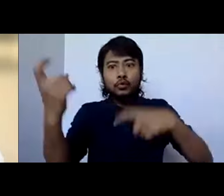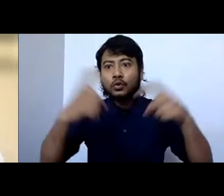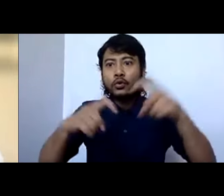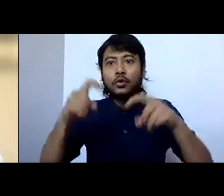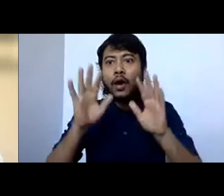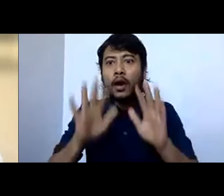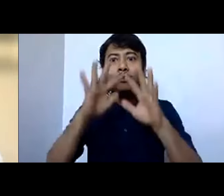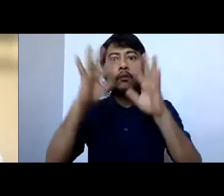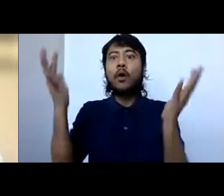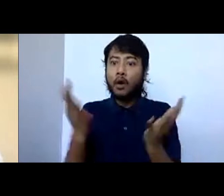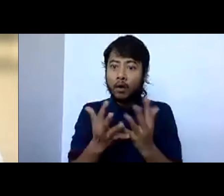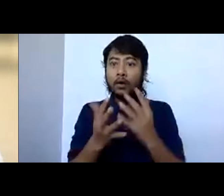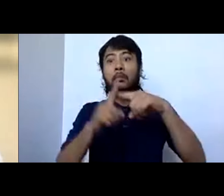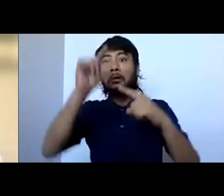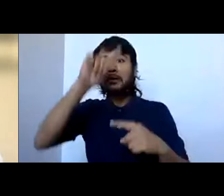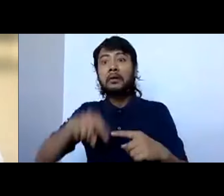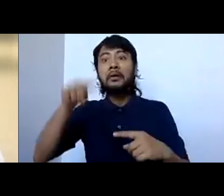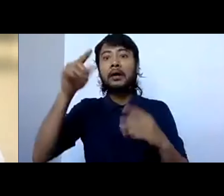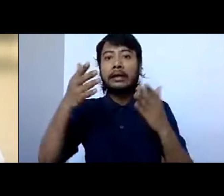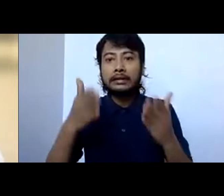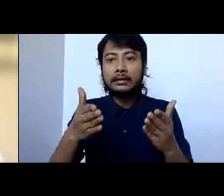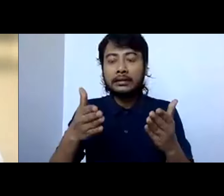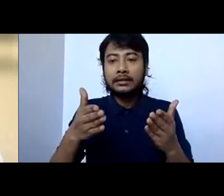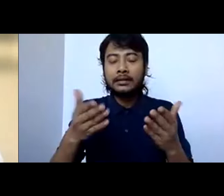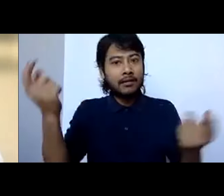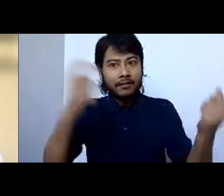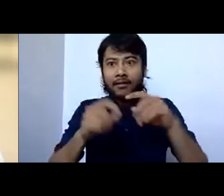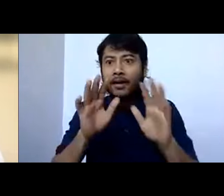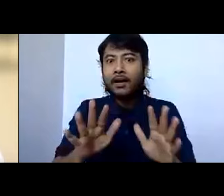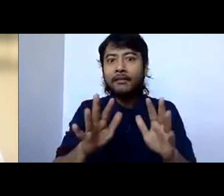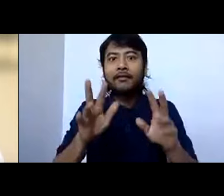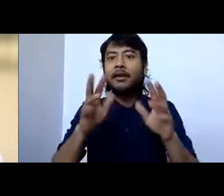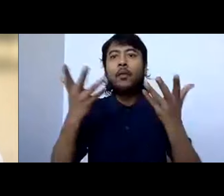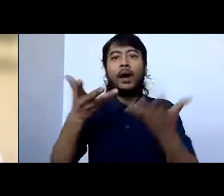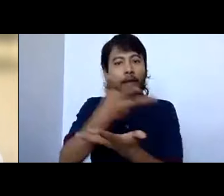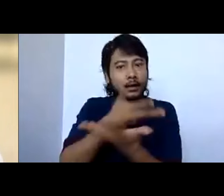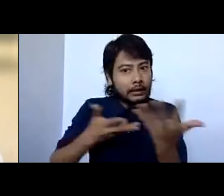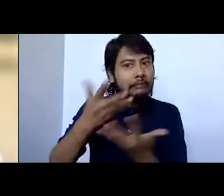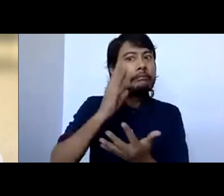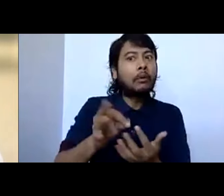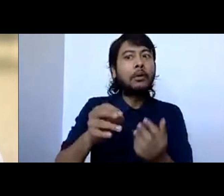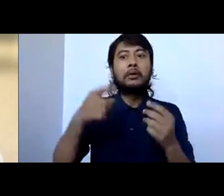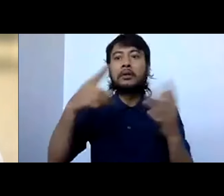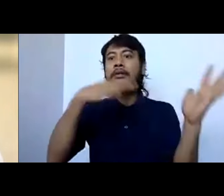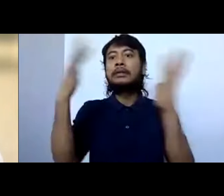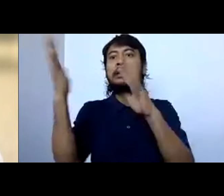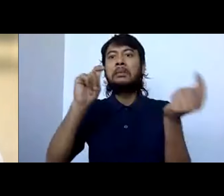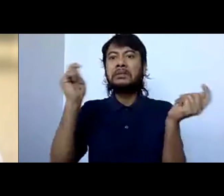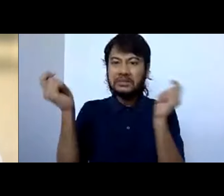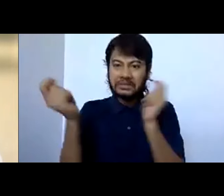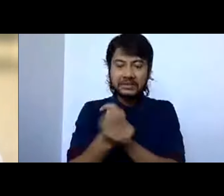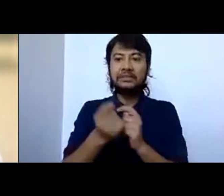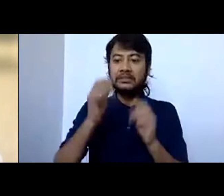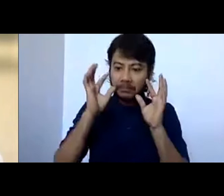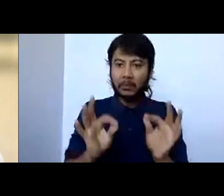India and all around the world to talk about this very serious issue. Even though it's the end of the weekend, you know, there's never a bad time to talk about serious